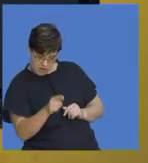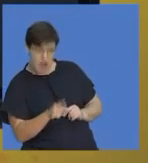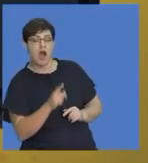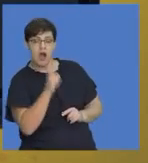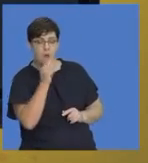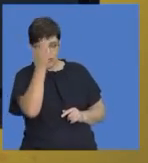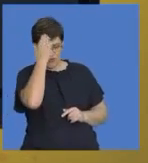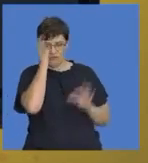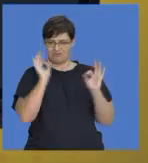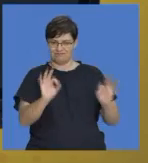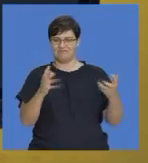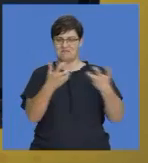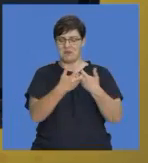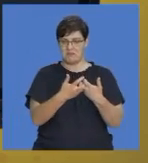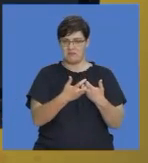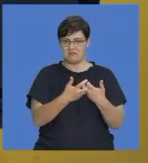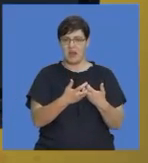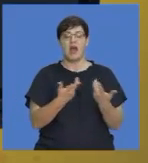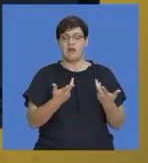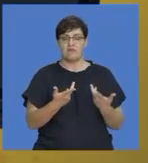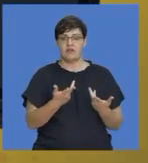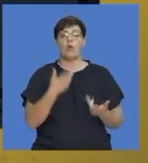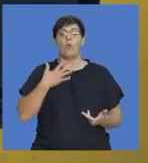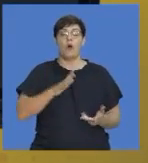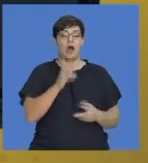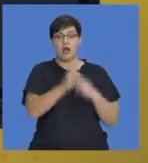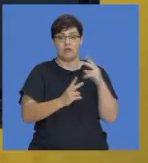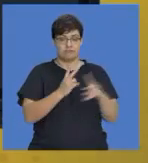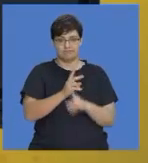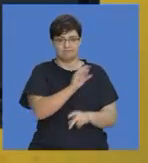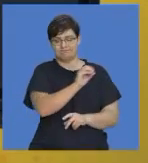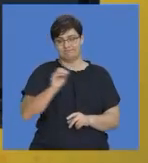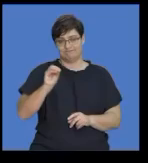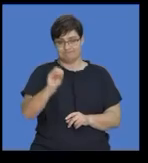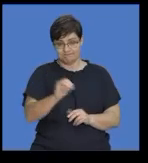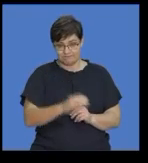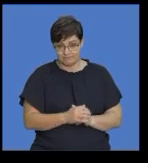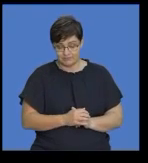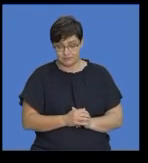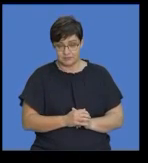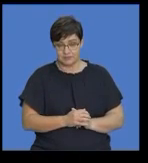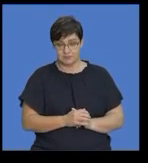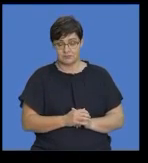answer if you do not choose to rewrite the question. So let's go on.